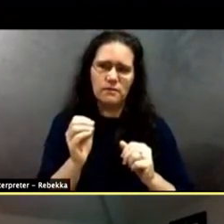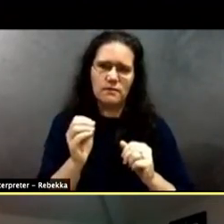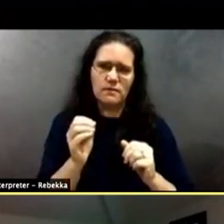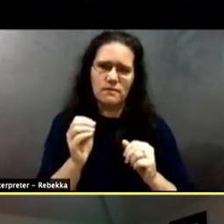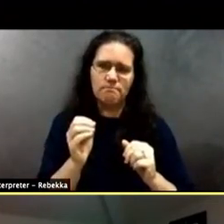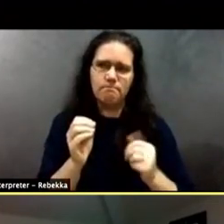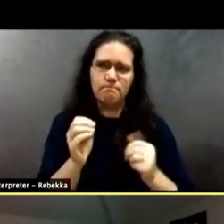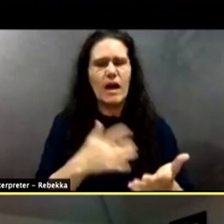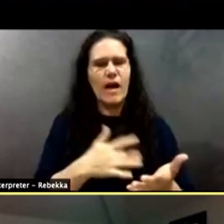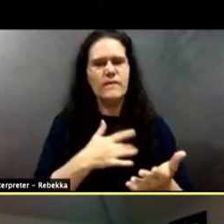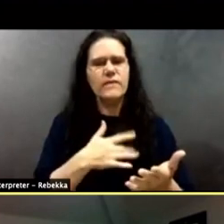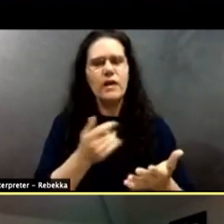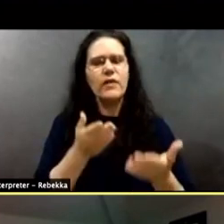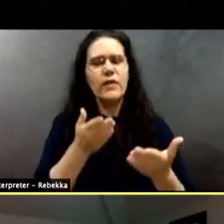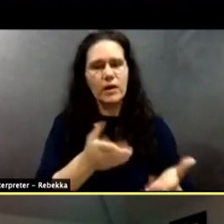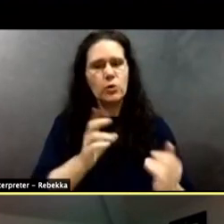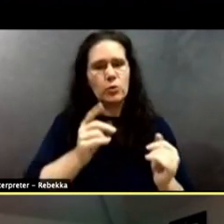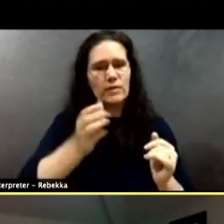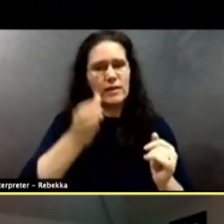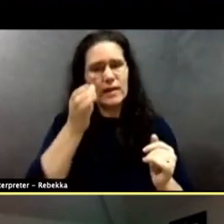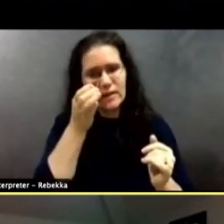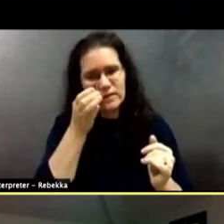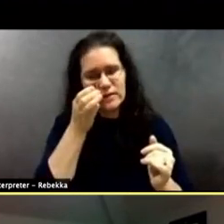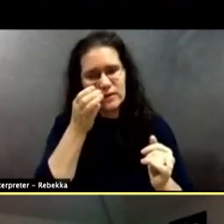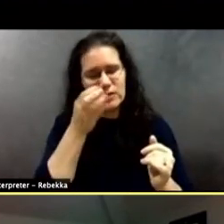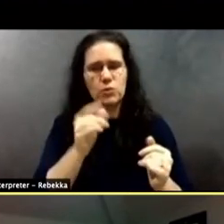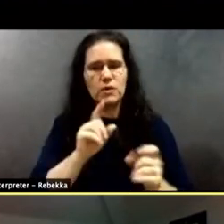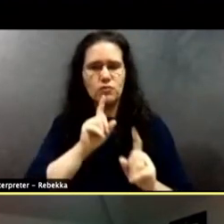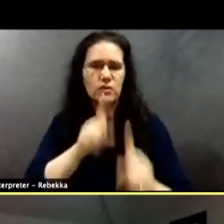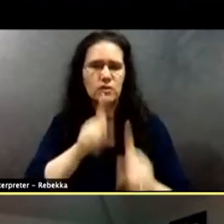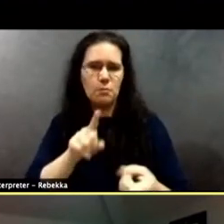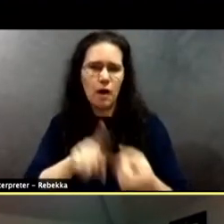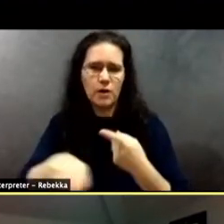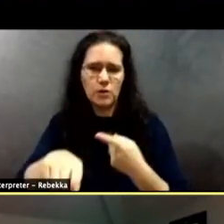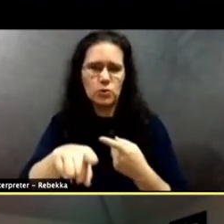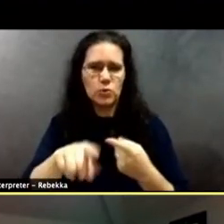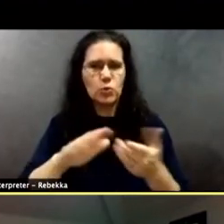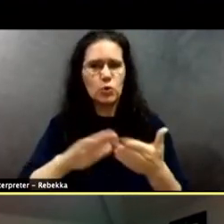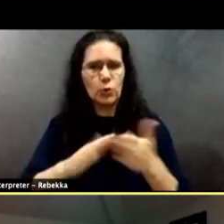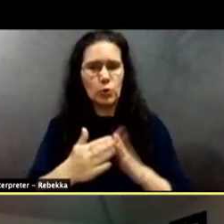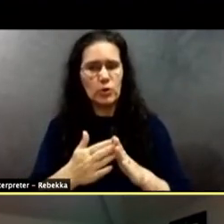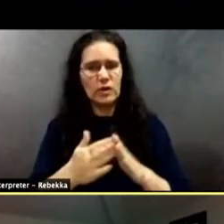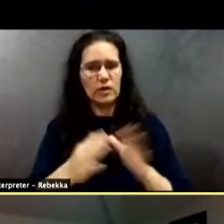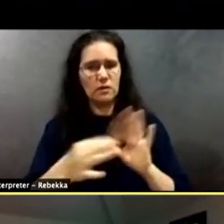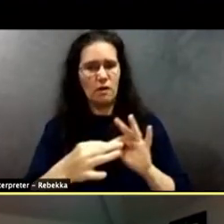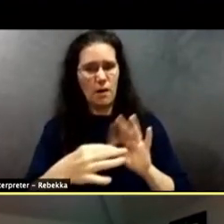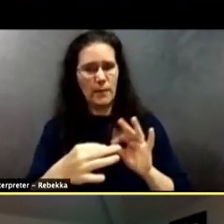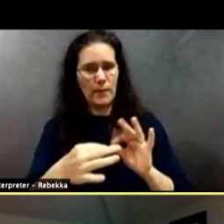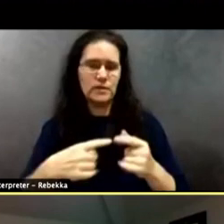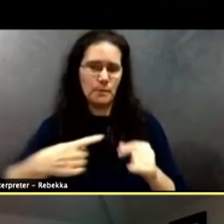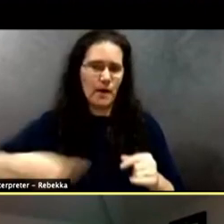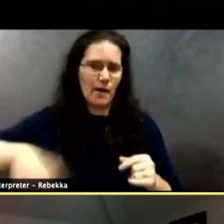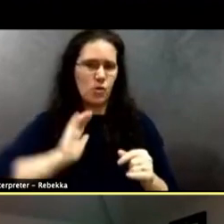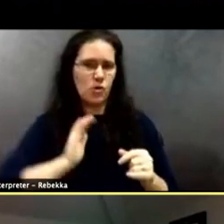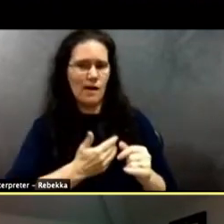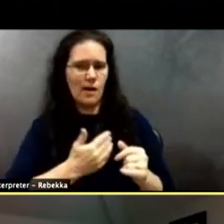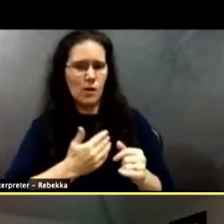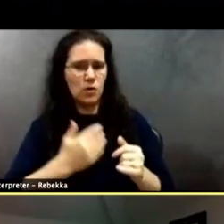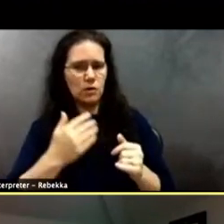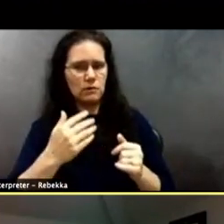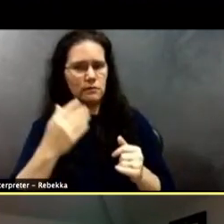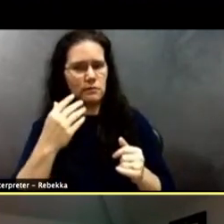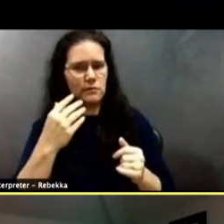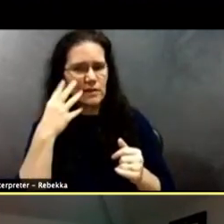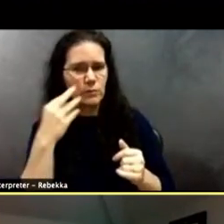you listened and responded to what the community members told you about our experiences and how your essays